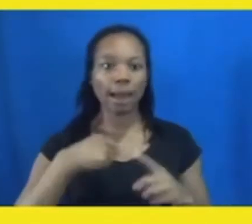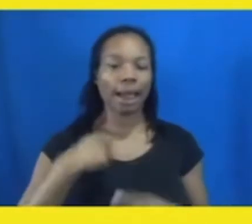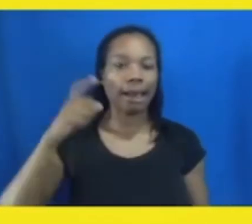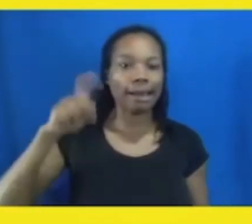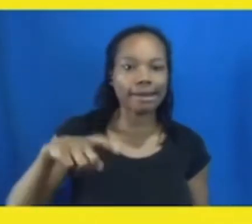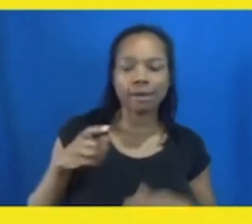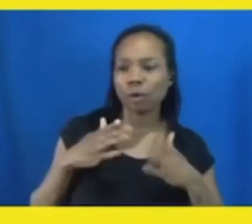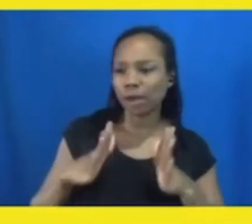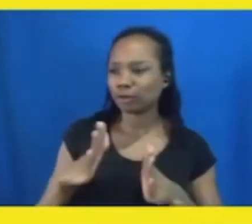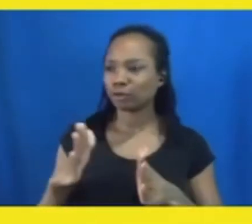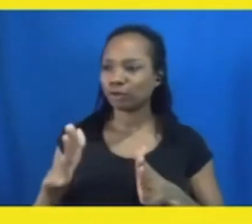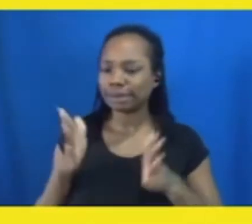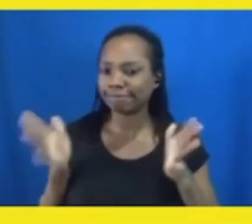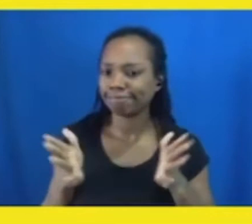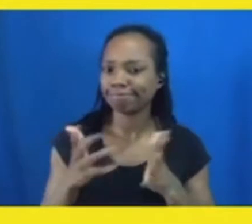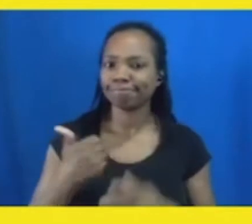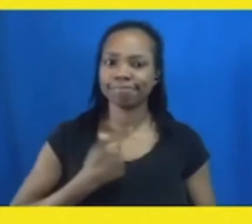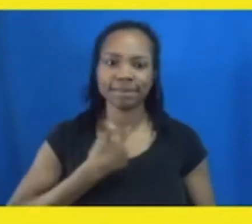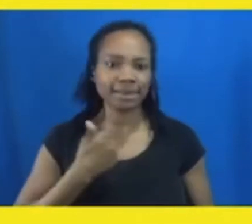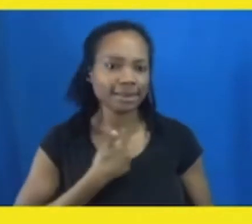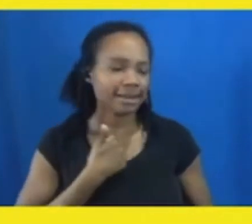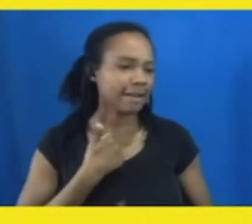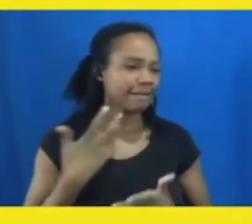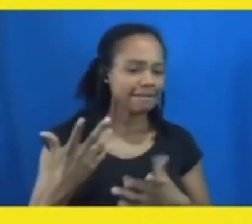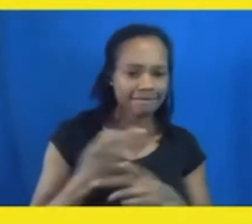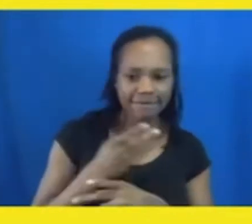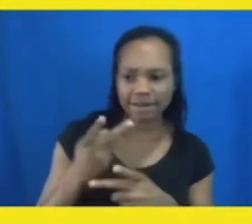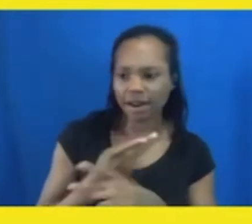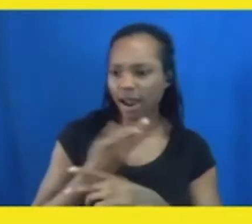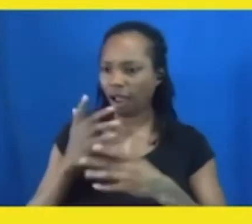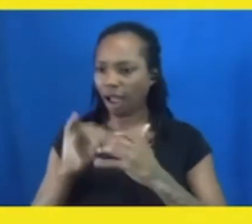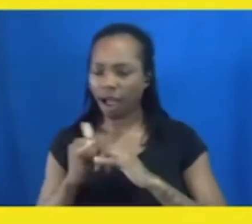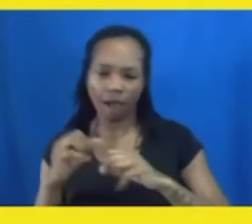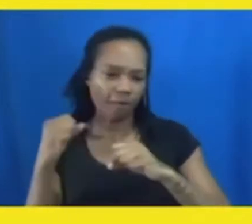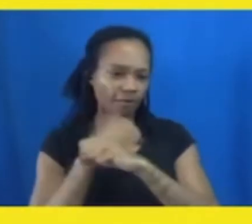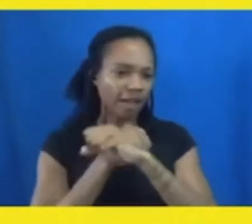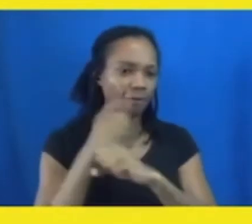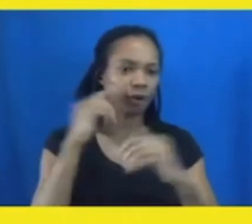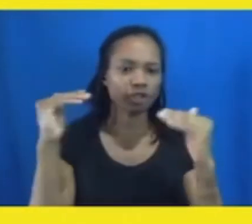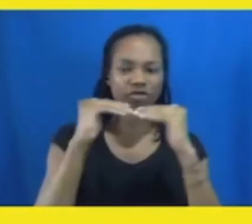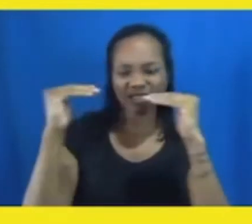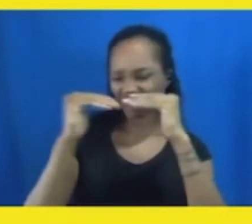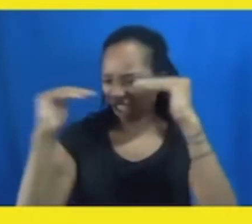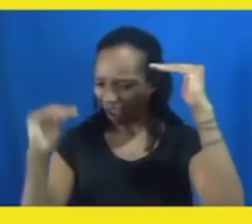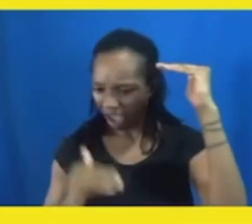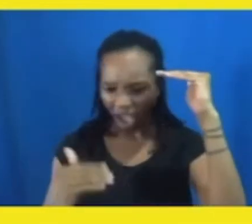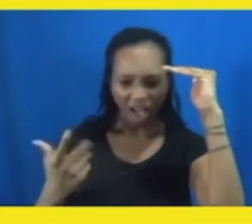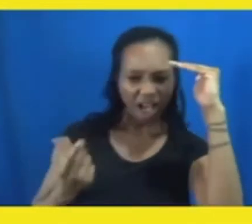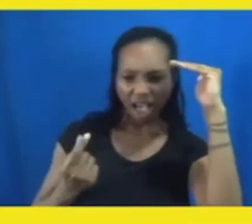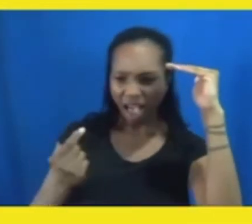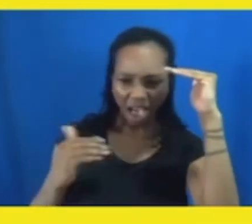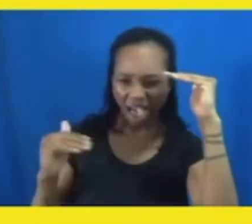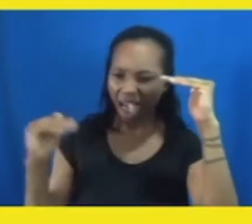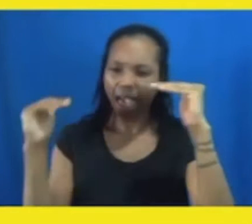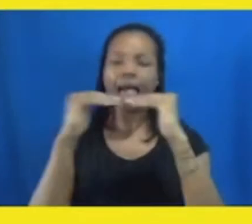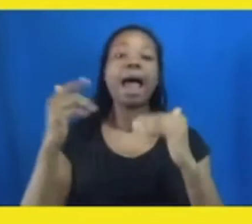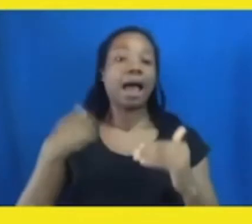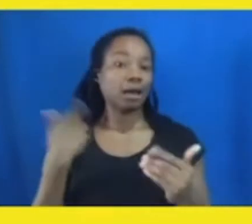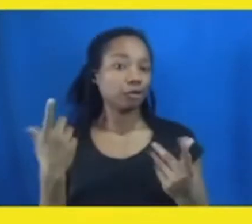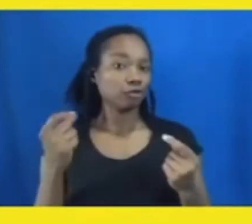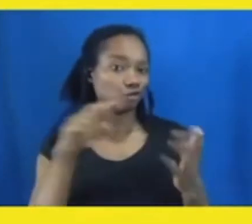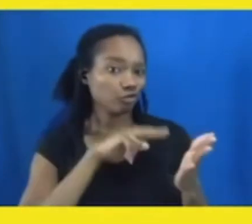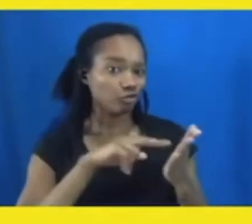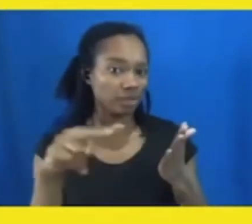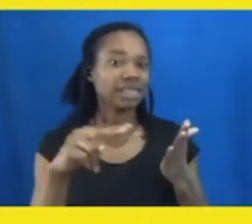myself. Whenever I am fighting for justice and fighting against injustice, I turn to this scripture. This found in the